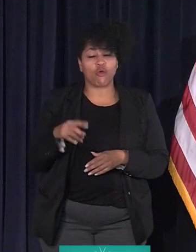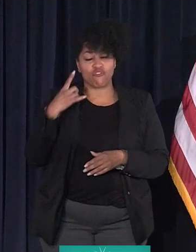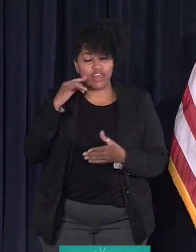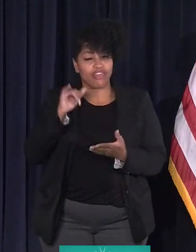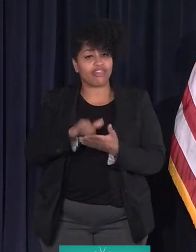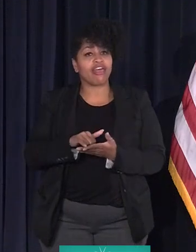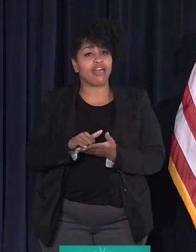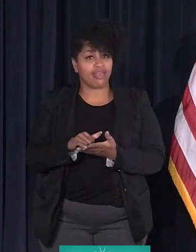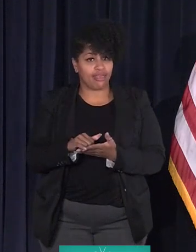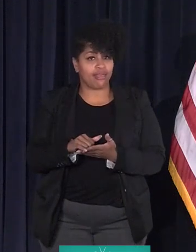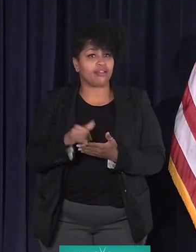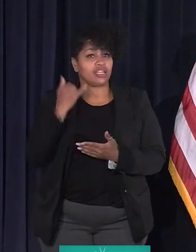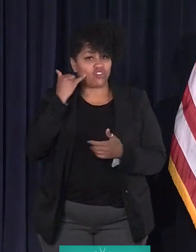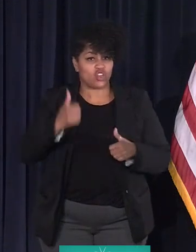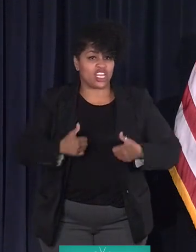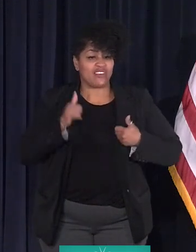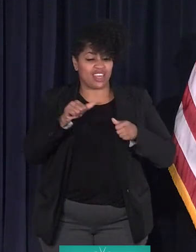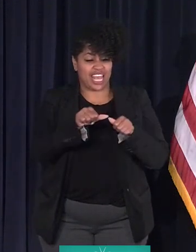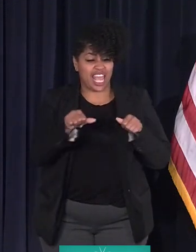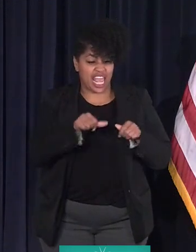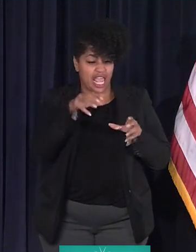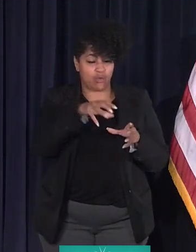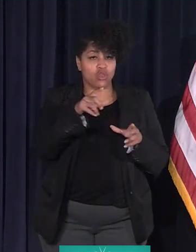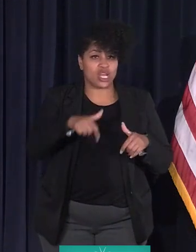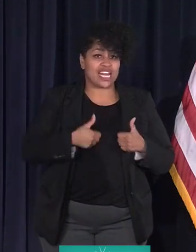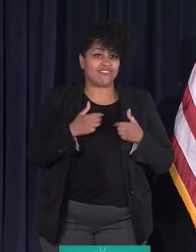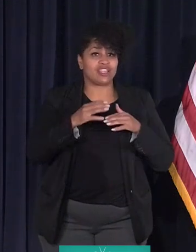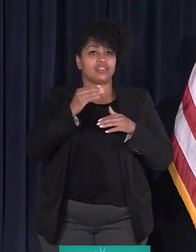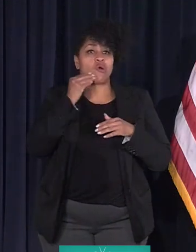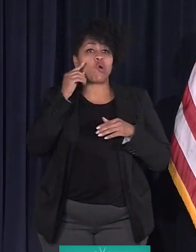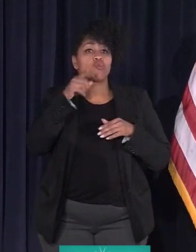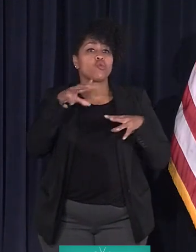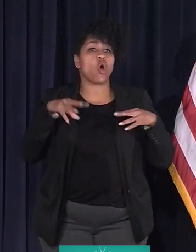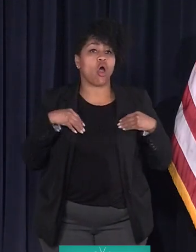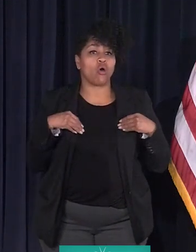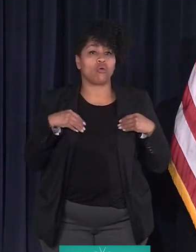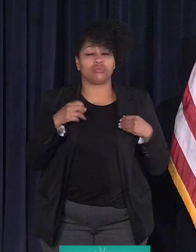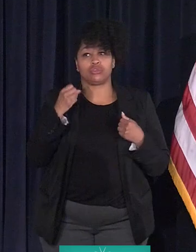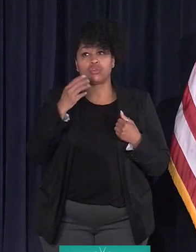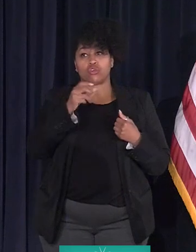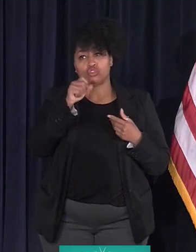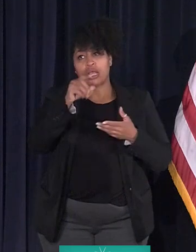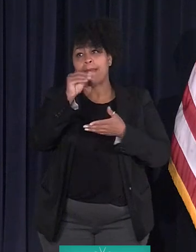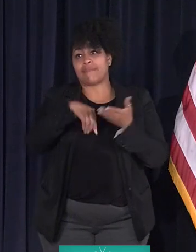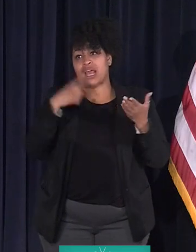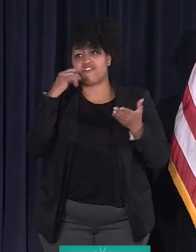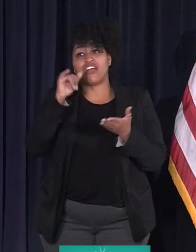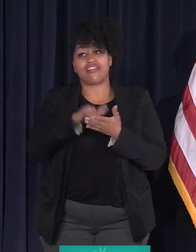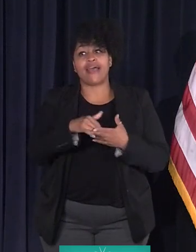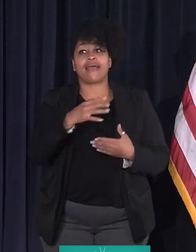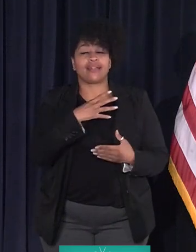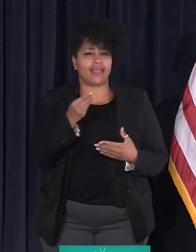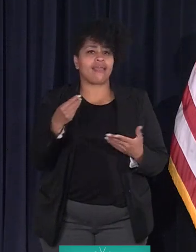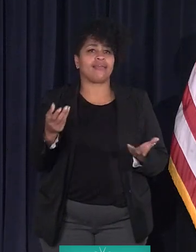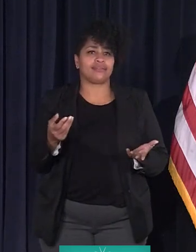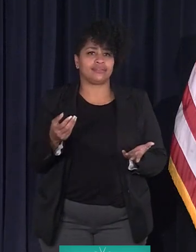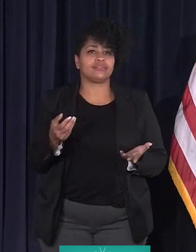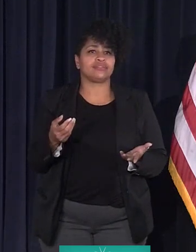an NEZ homestead if you live in this area and you live in the house that you own. And so you should apply for that. And it's,